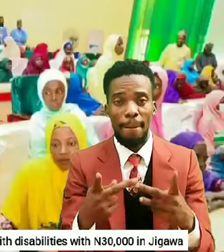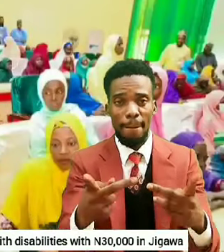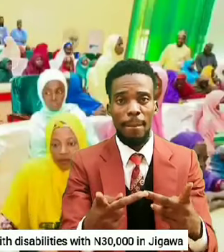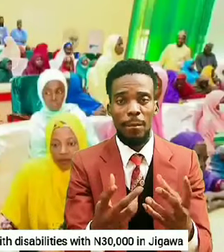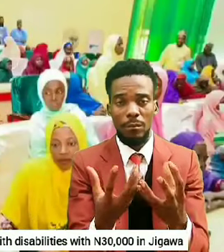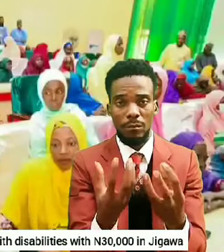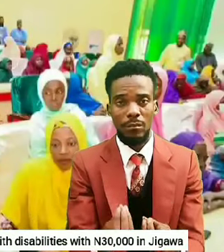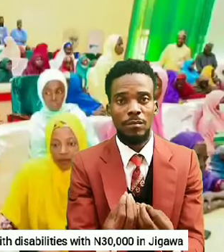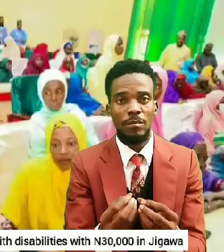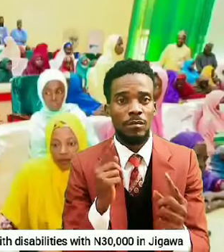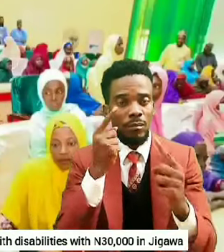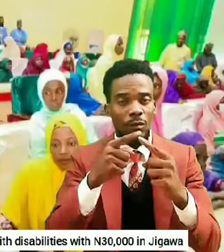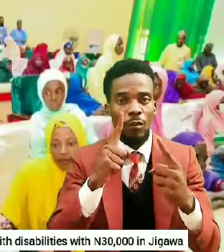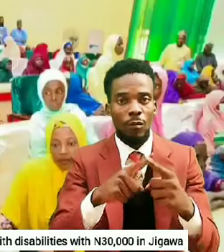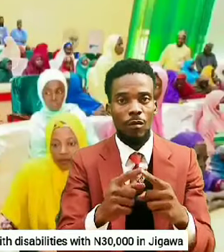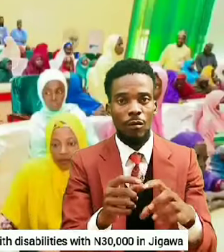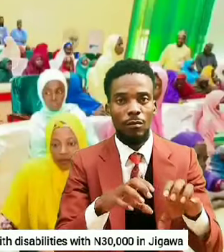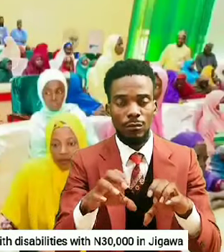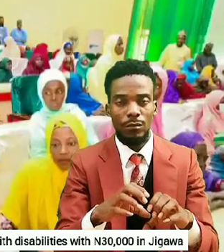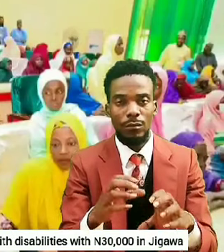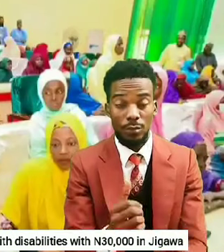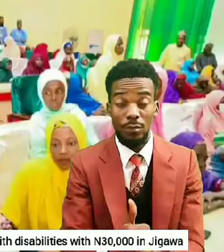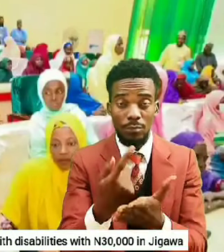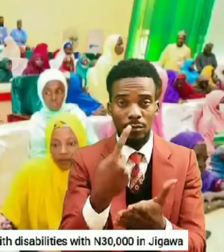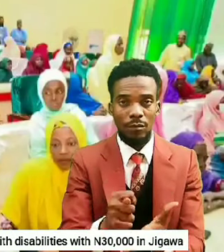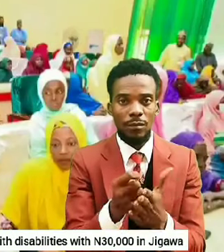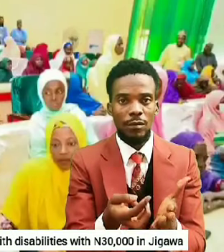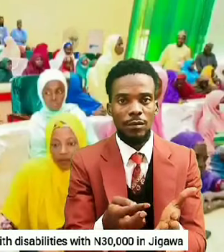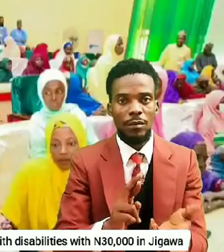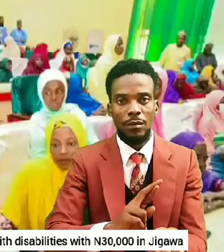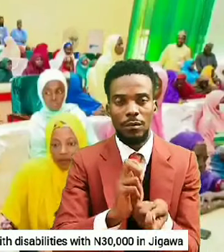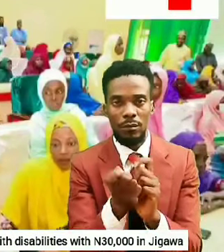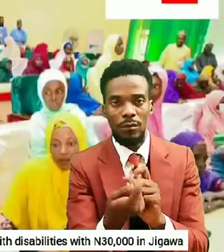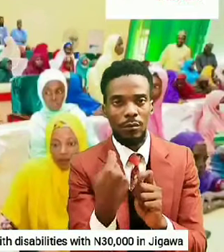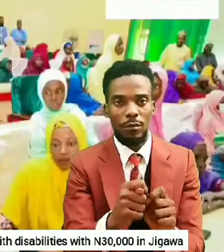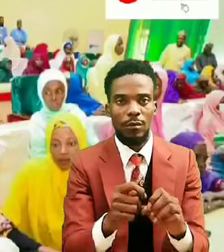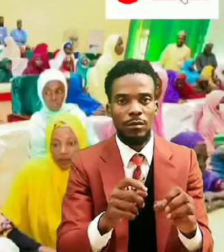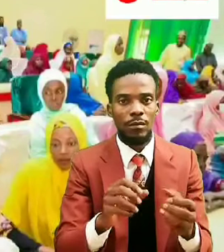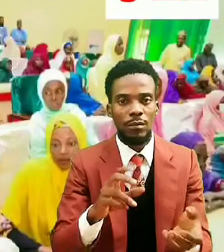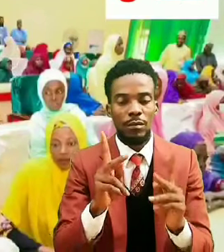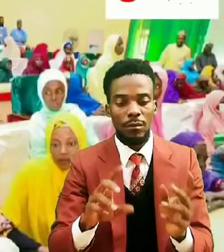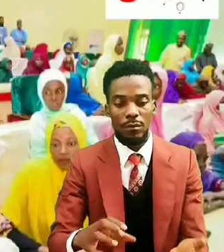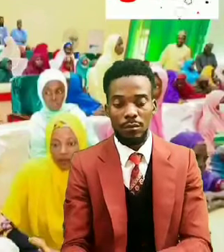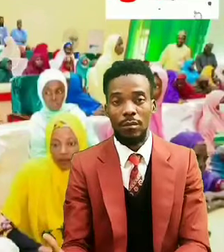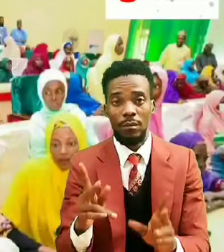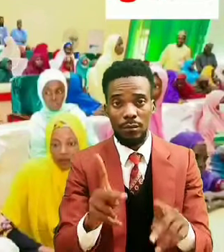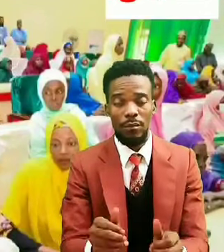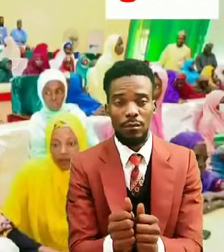aim to facilitate the replacement of allocated deceased persons with disabilities,